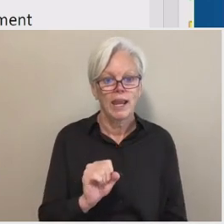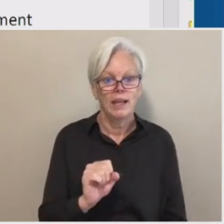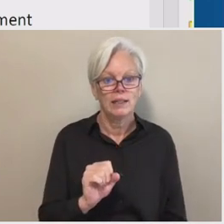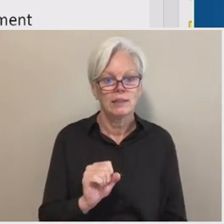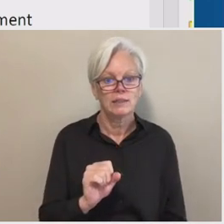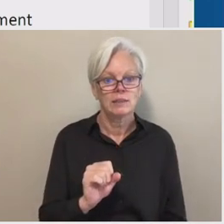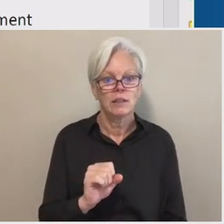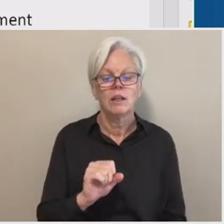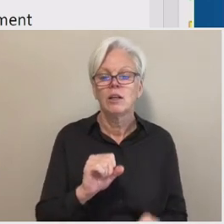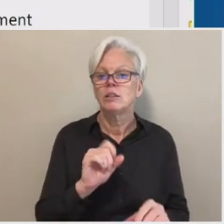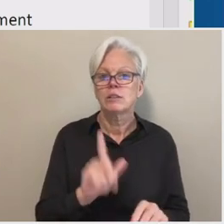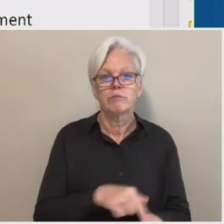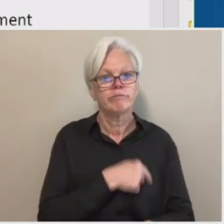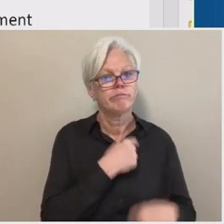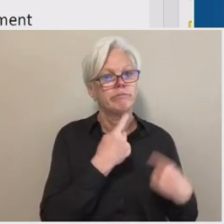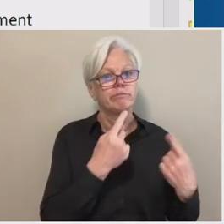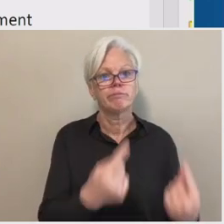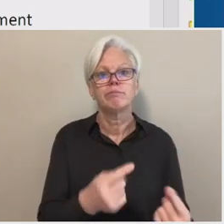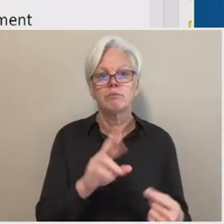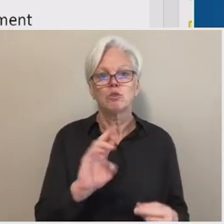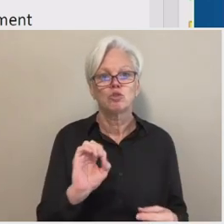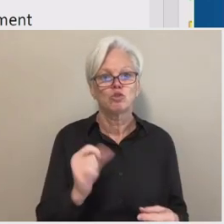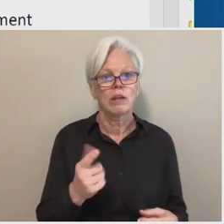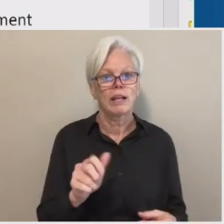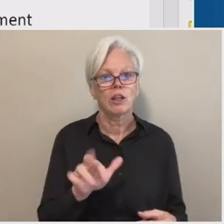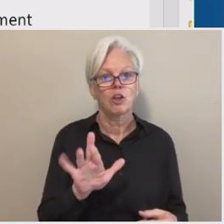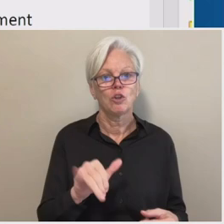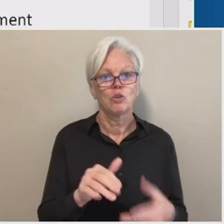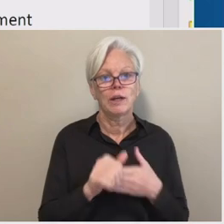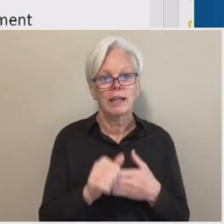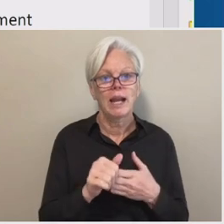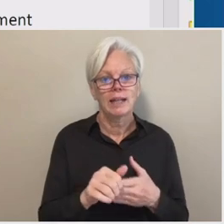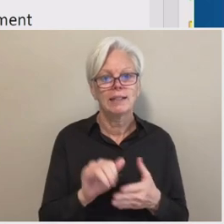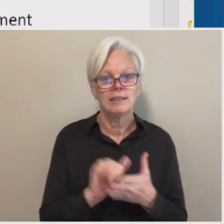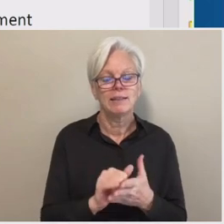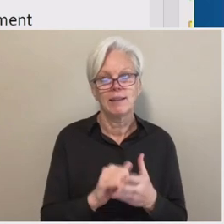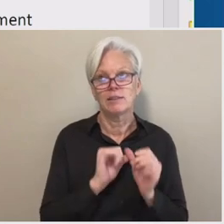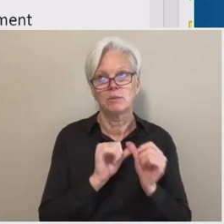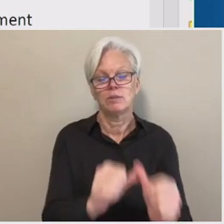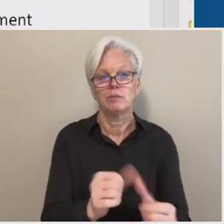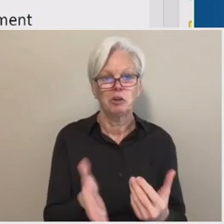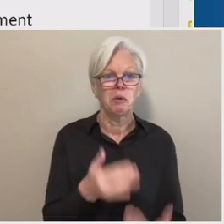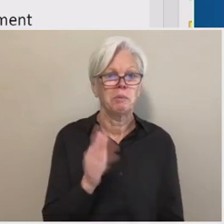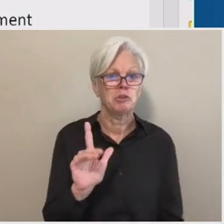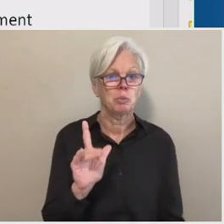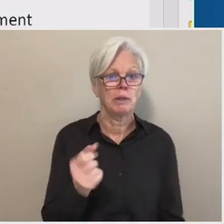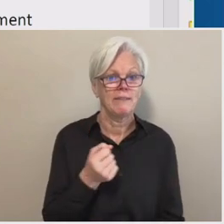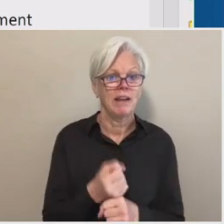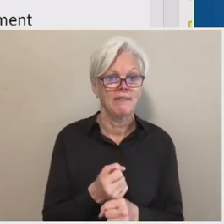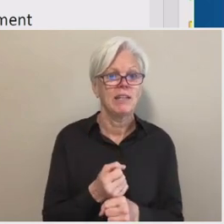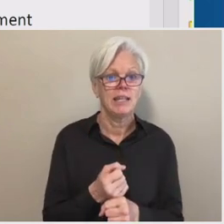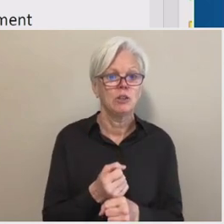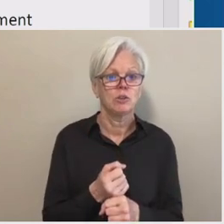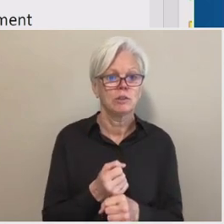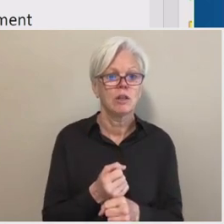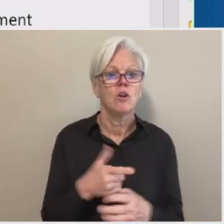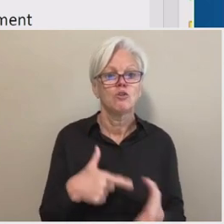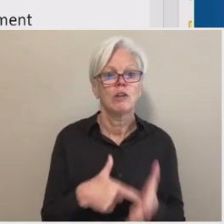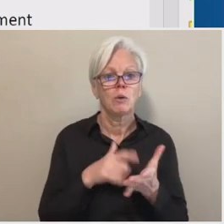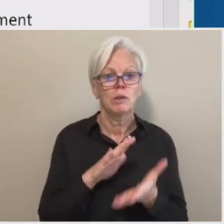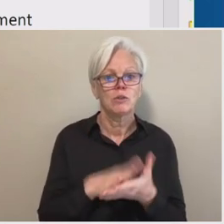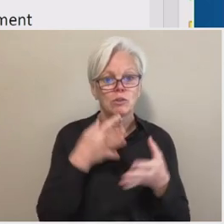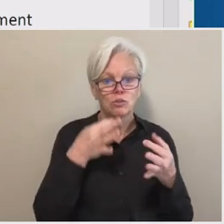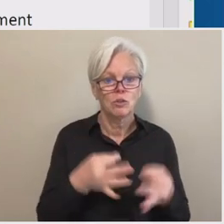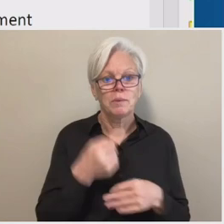longstanding, uh, sub-regulatory guidance. I think going on more, almost 25 years now, um, requiring schools to determine the